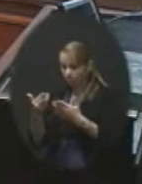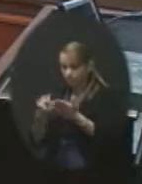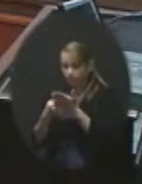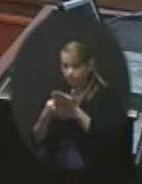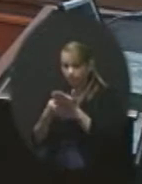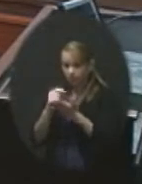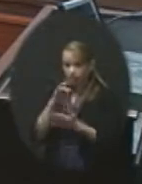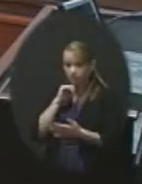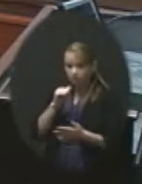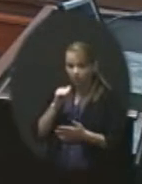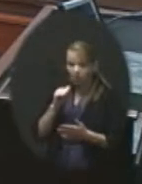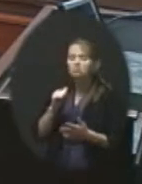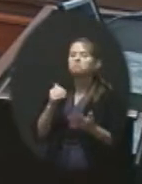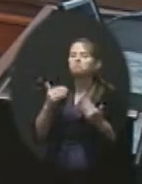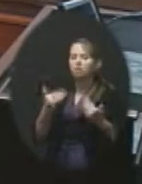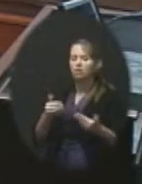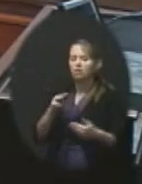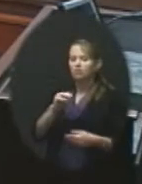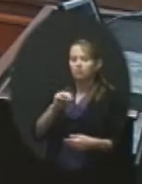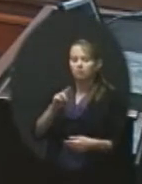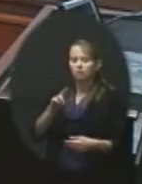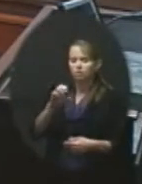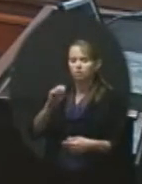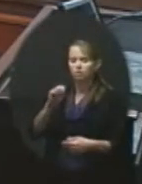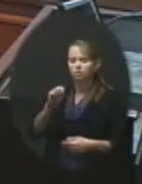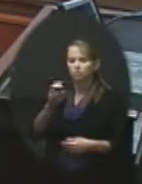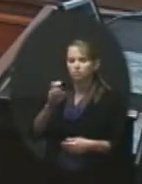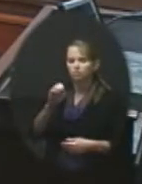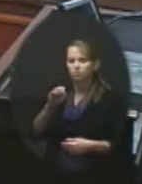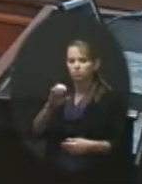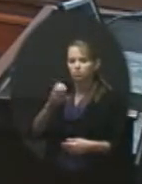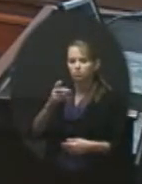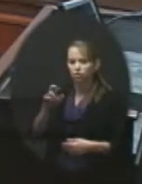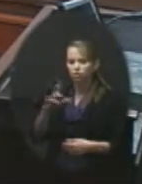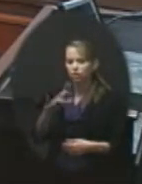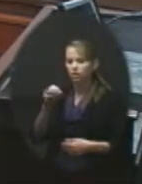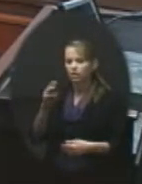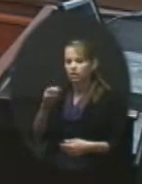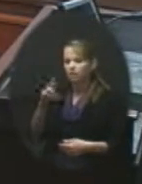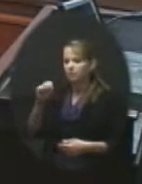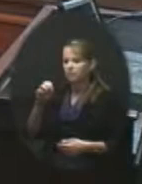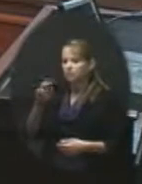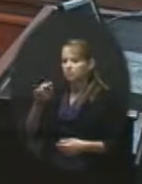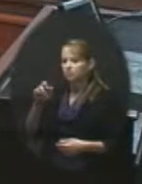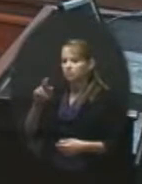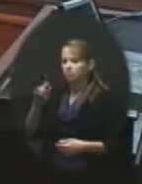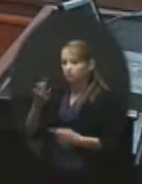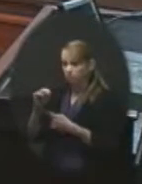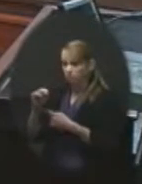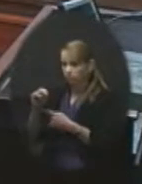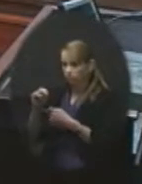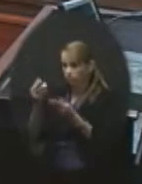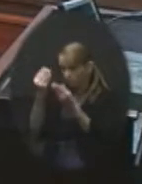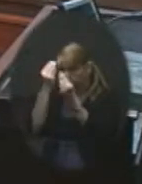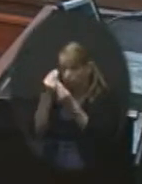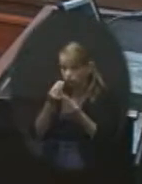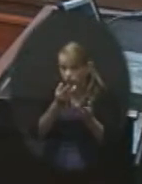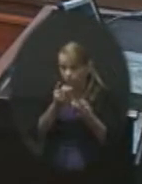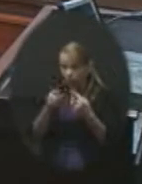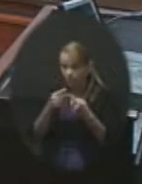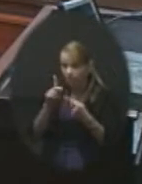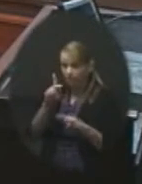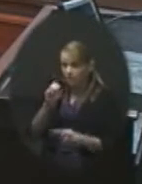If not then, Mr. Shearer if you'd like to and Ms. Martin would like to give us some update on KSB legislative